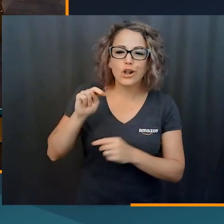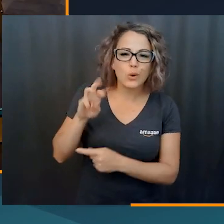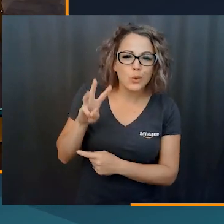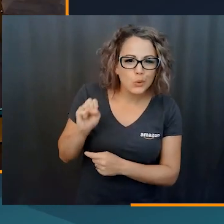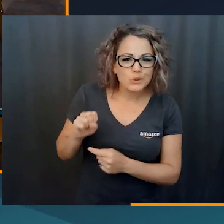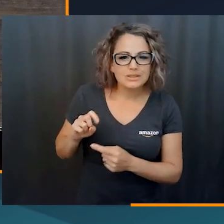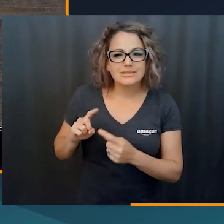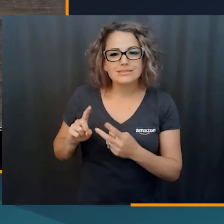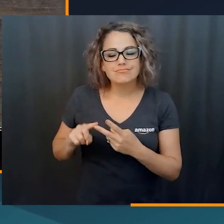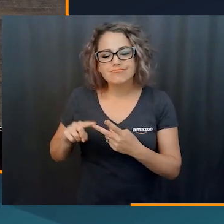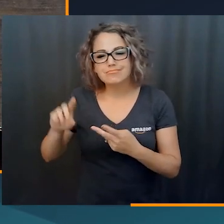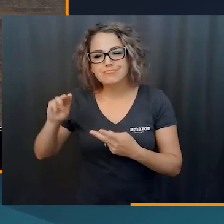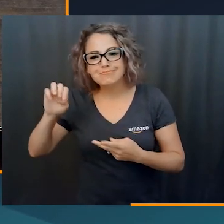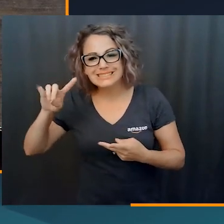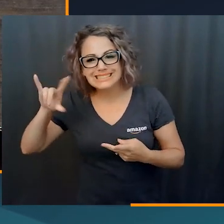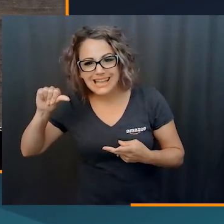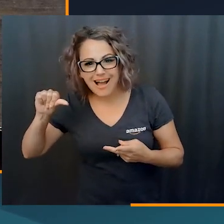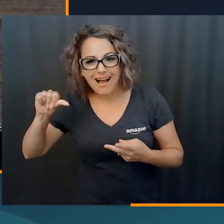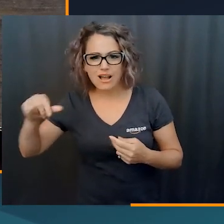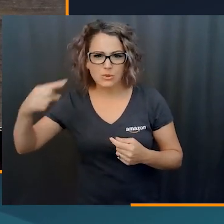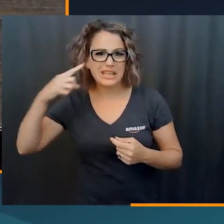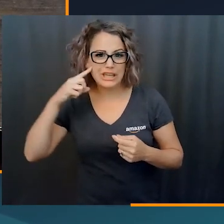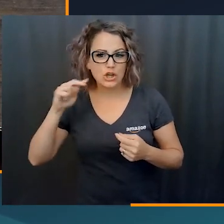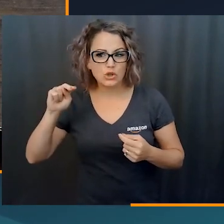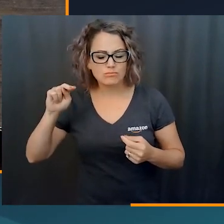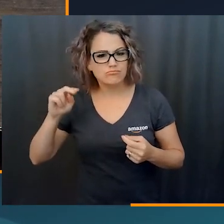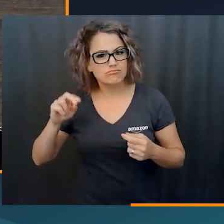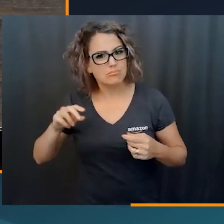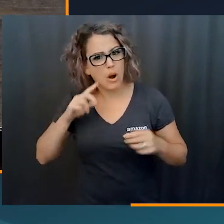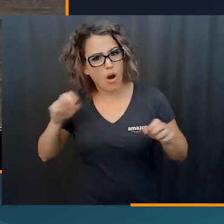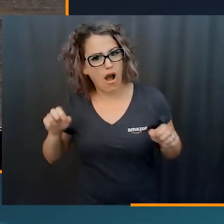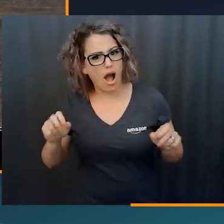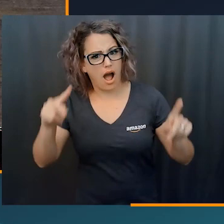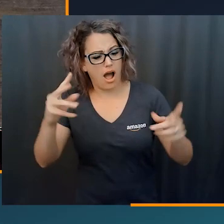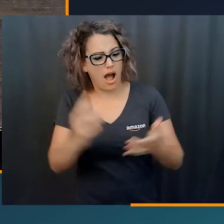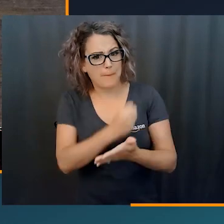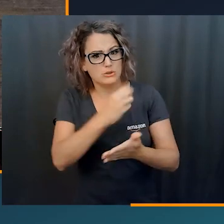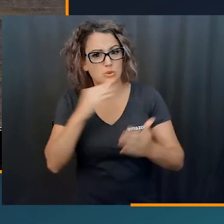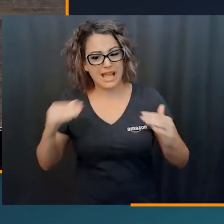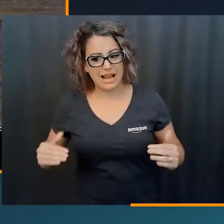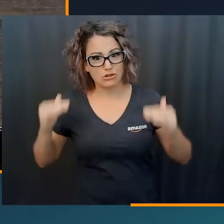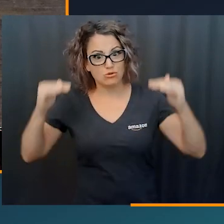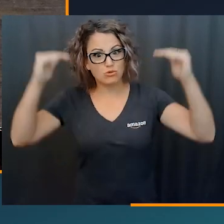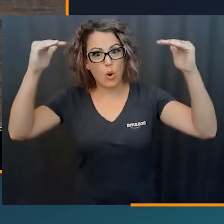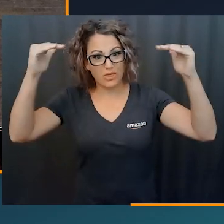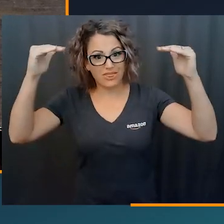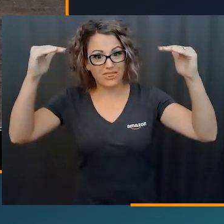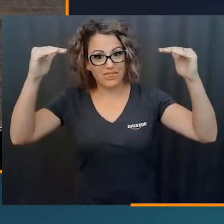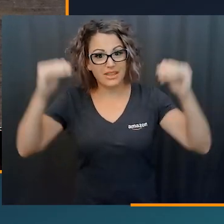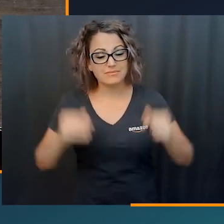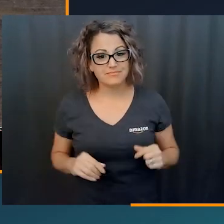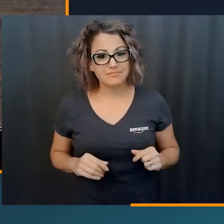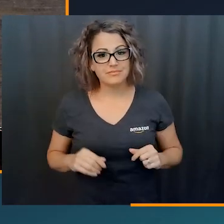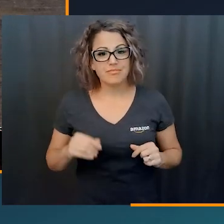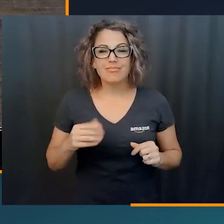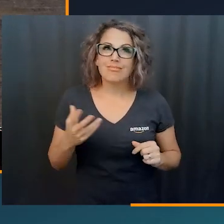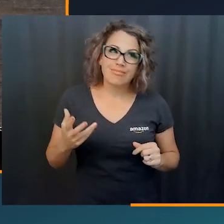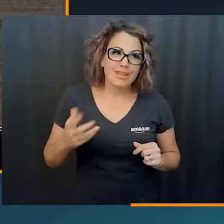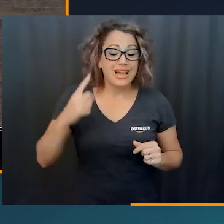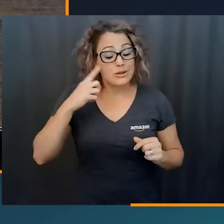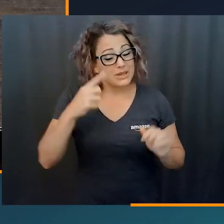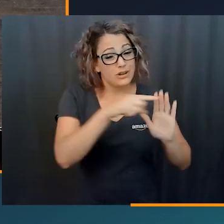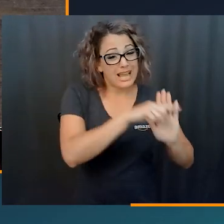other things I hear about in the news and the media a lot is like opportunity and growth, right? There's a lot of,